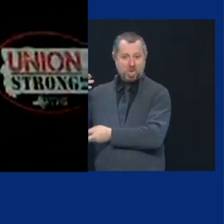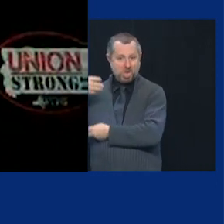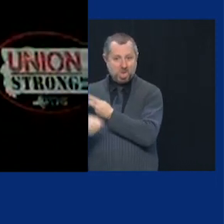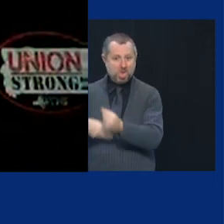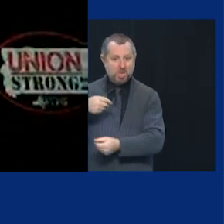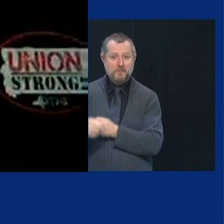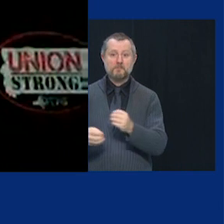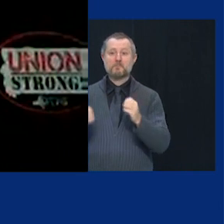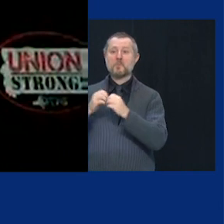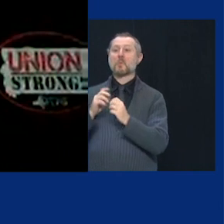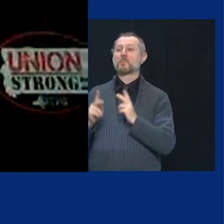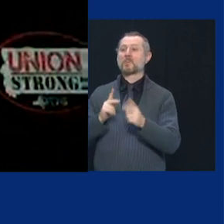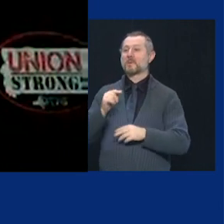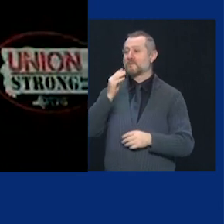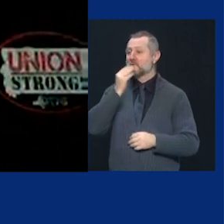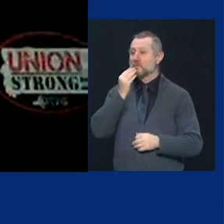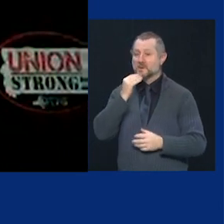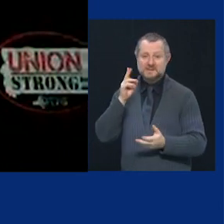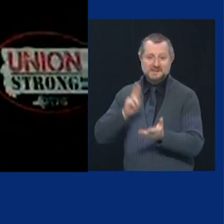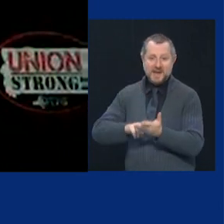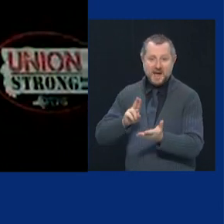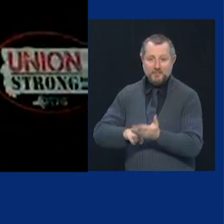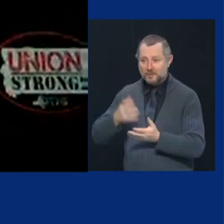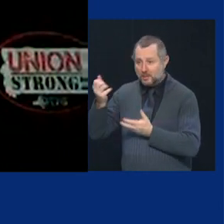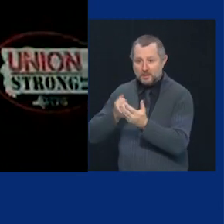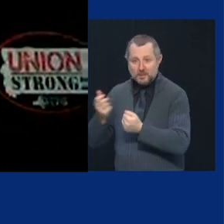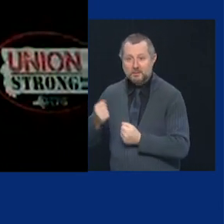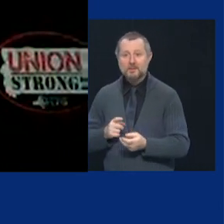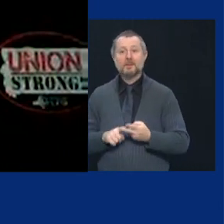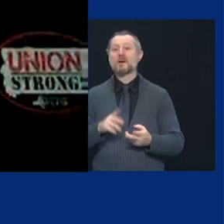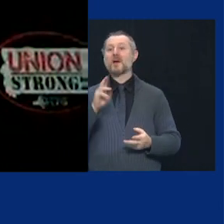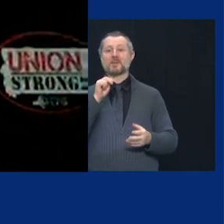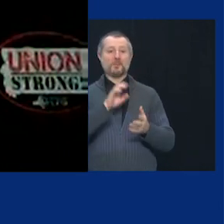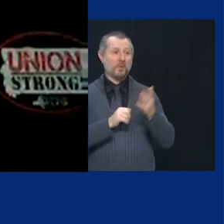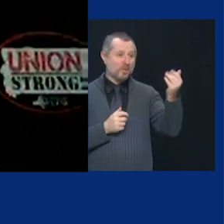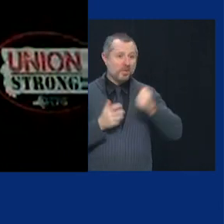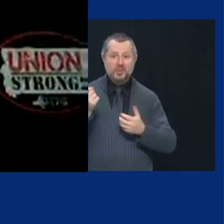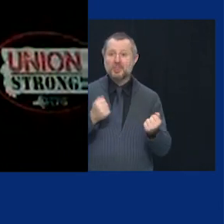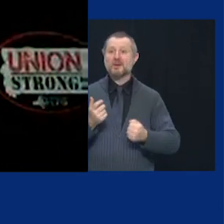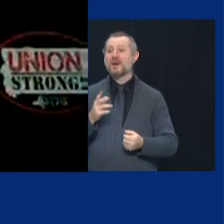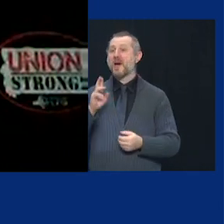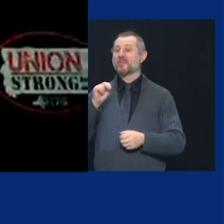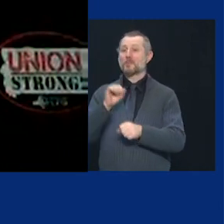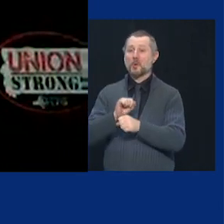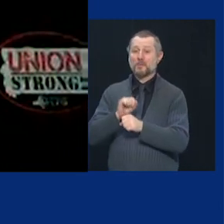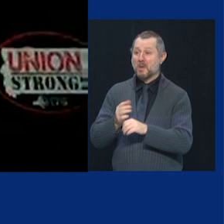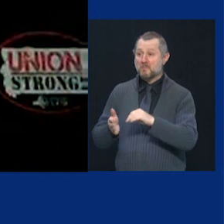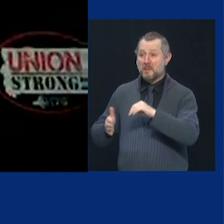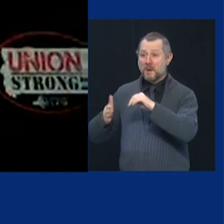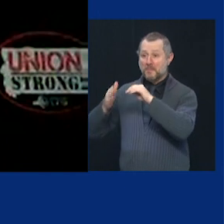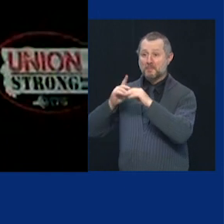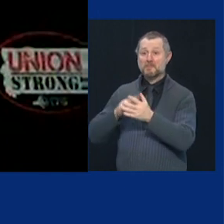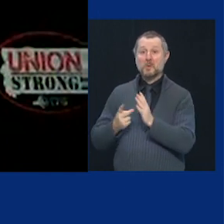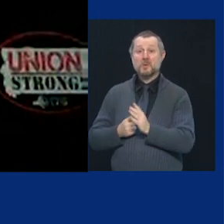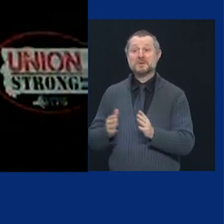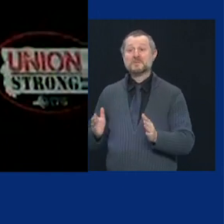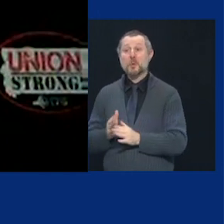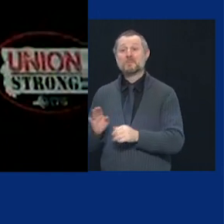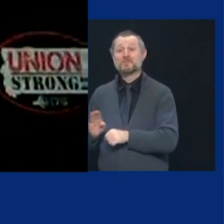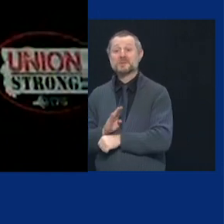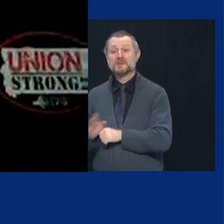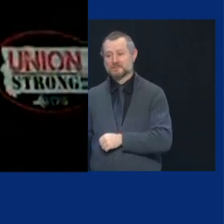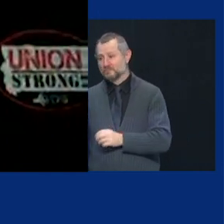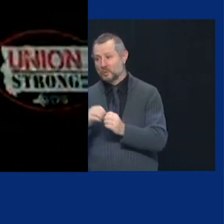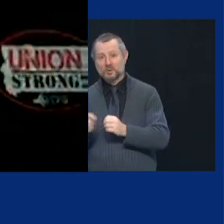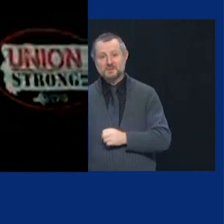assistance who don't qualify for unemployment and then the higher unemployment hurts the mom and pop stores locally because you you don't have if you're not getting